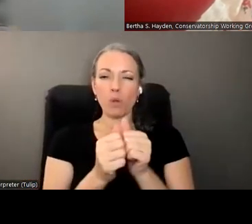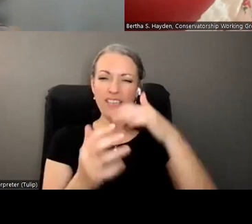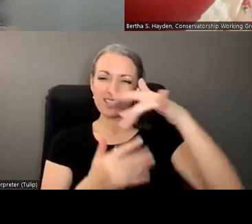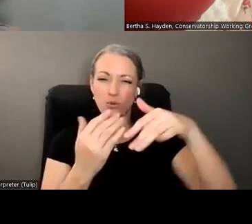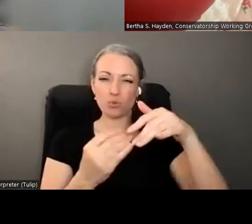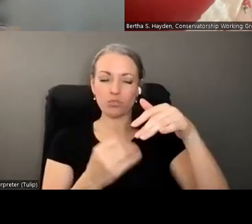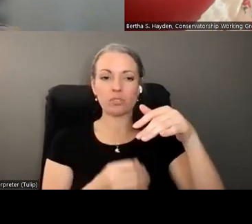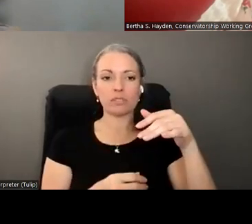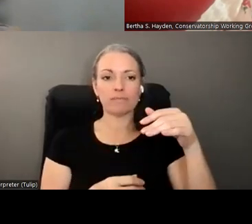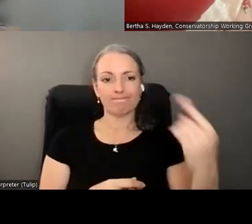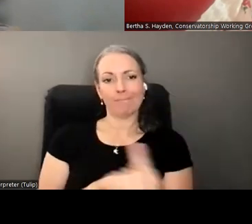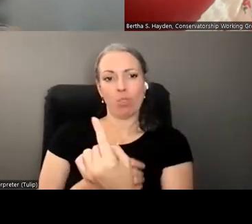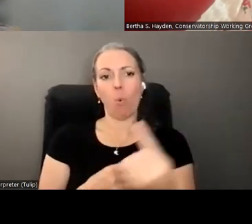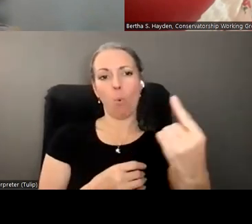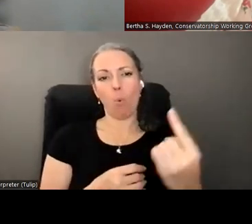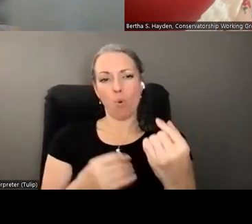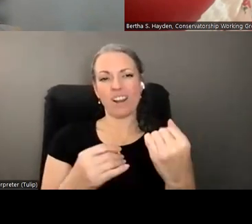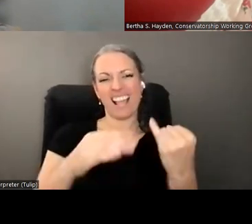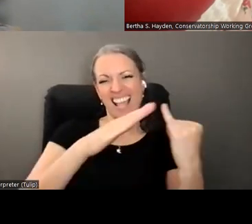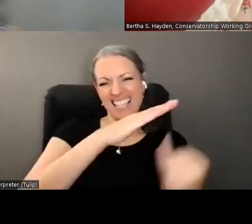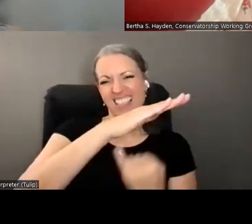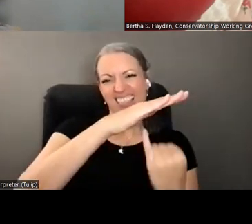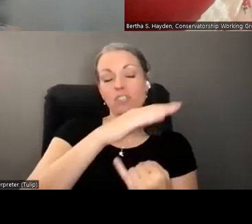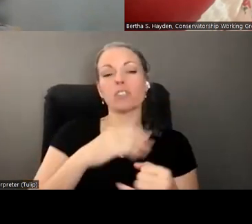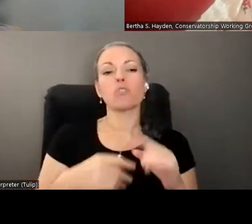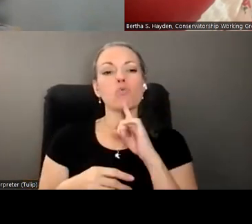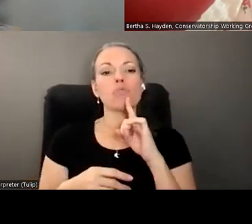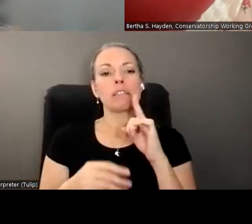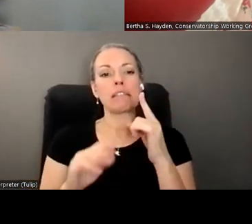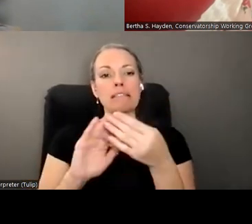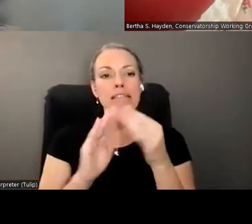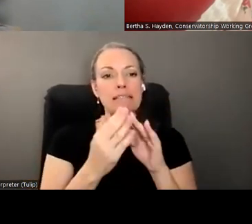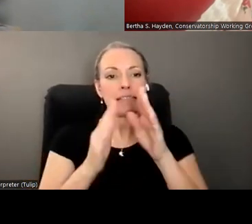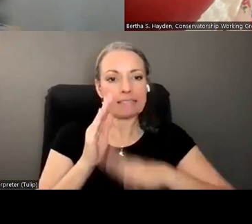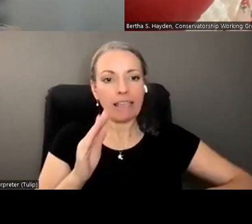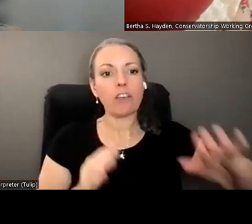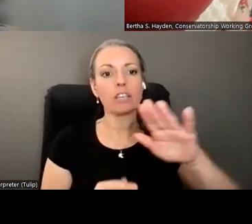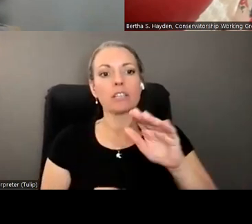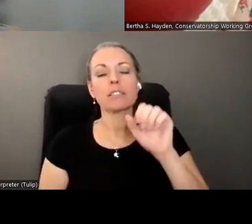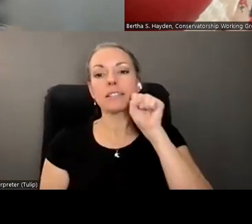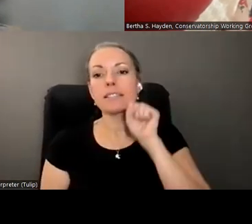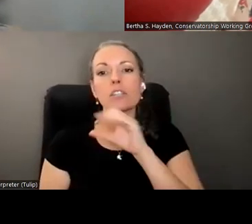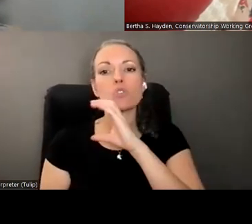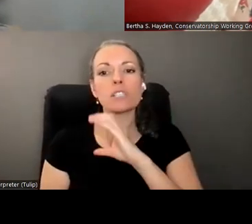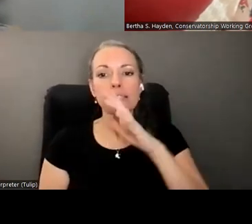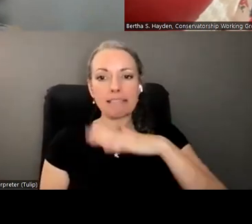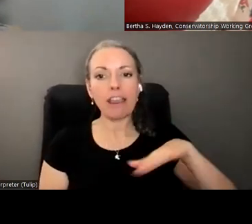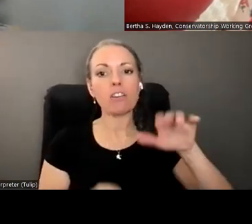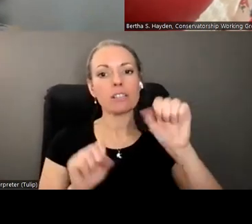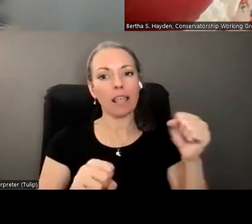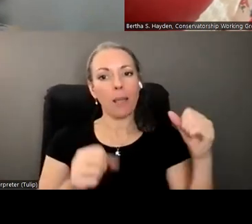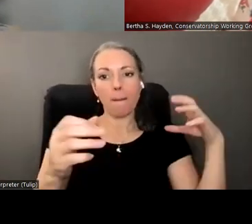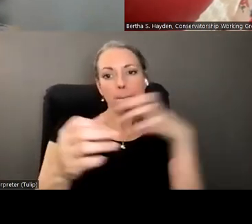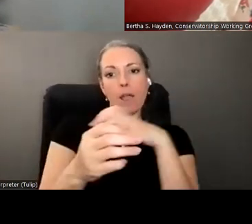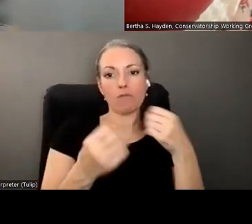where they're at you know I know of certain cities and areas you know senior centers can be a really powerful option and conduit